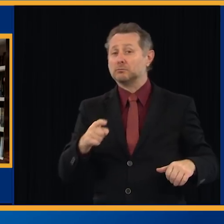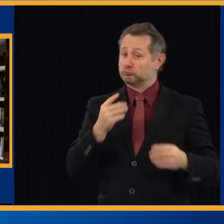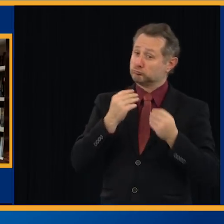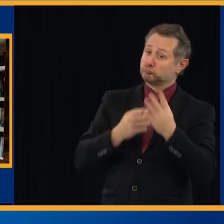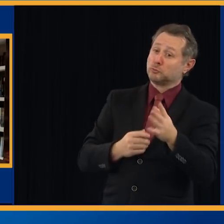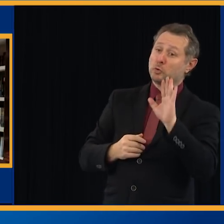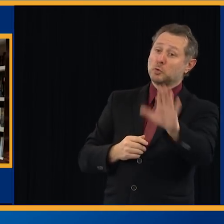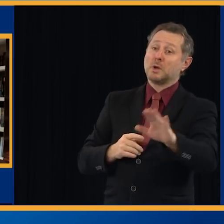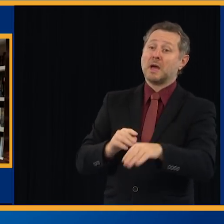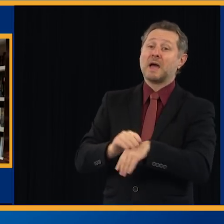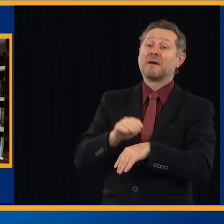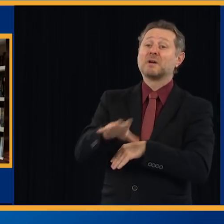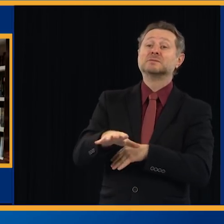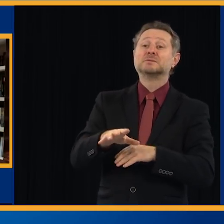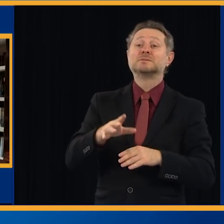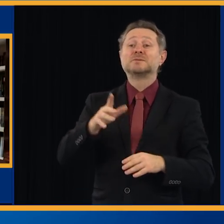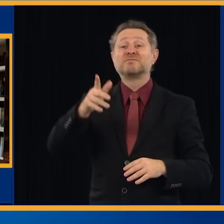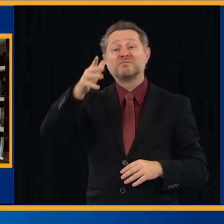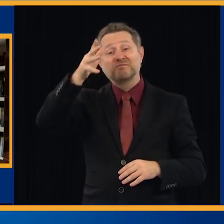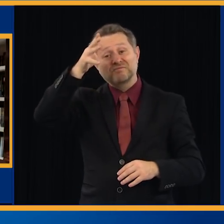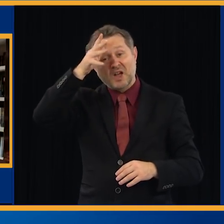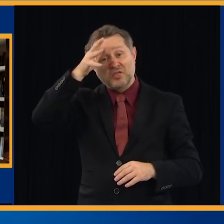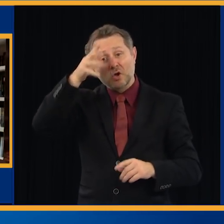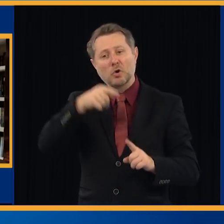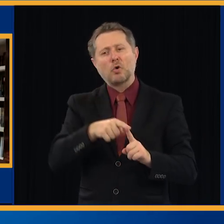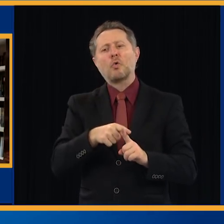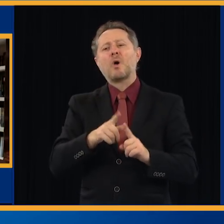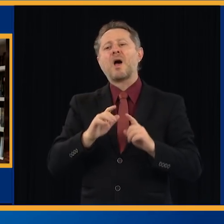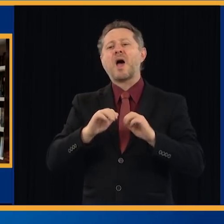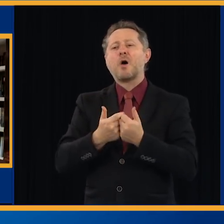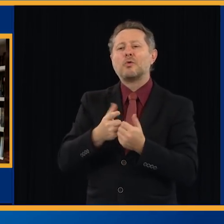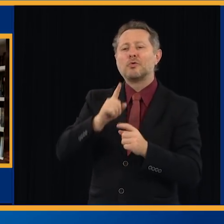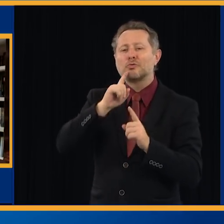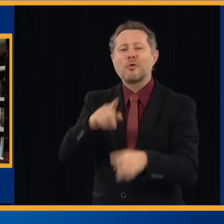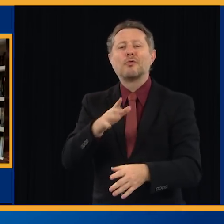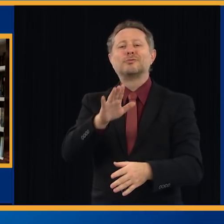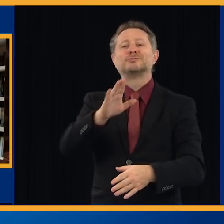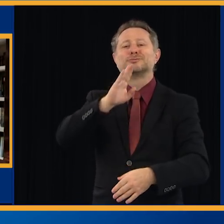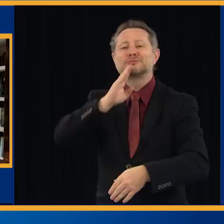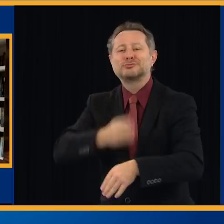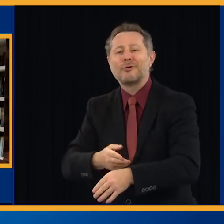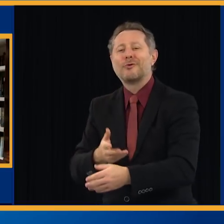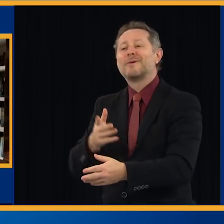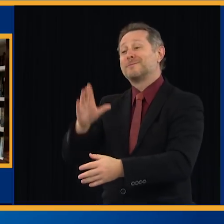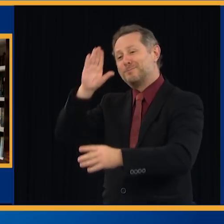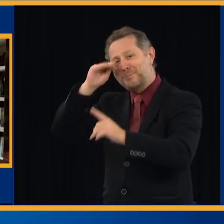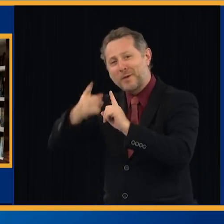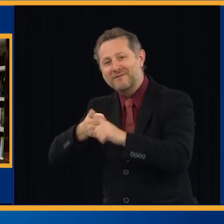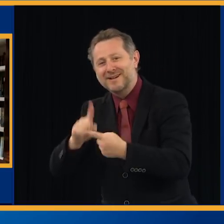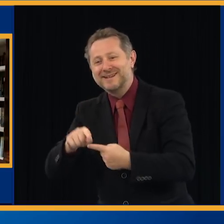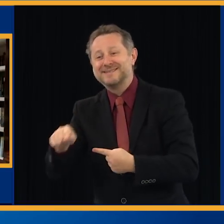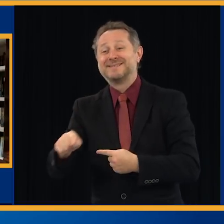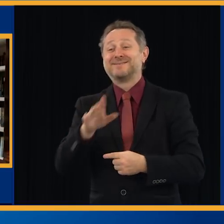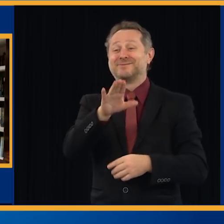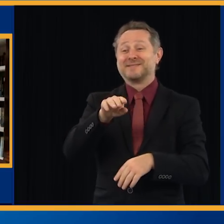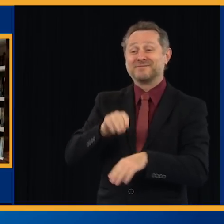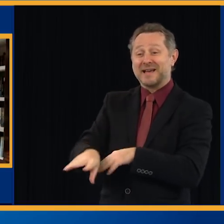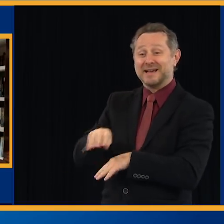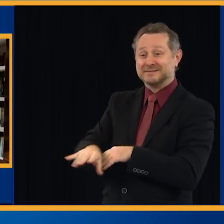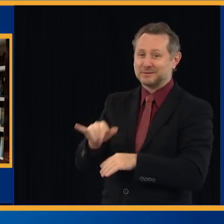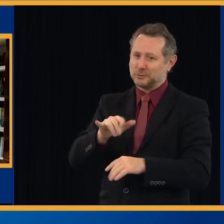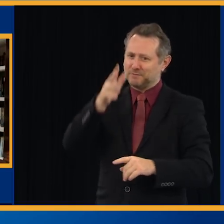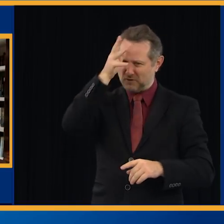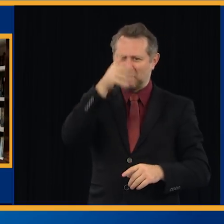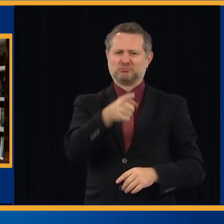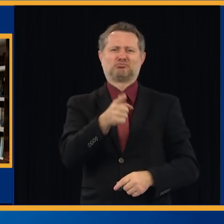fathers on what to say about a daughter's boyfriend was exactly right the other day. Anyways, the question on everybody's mind